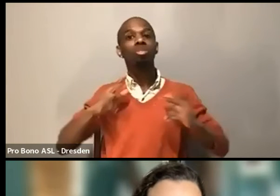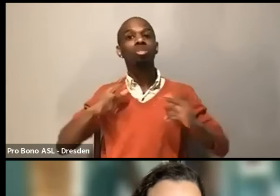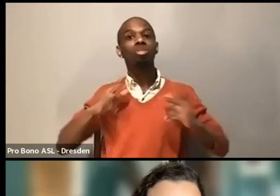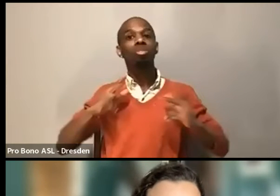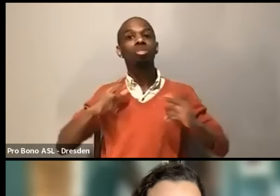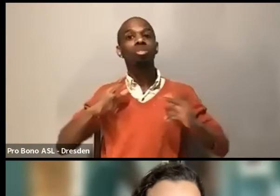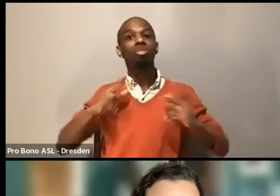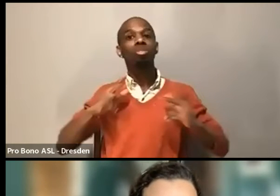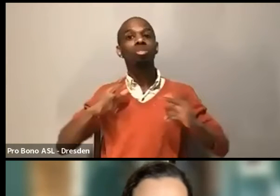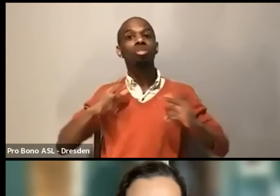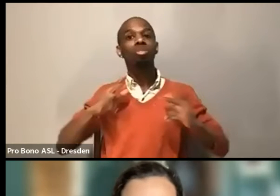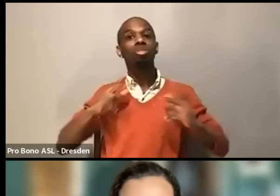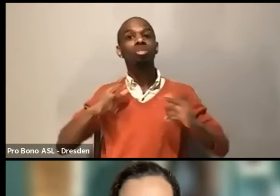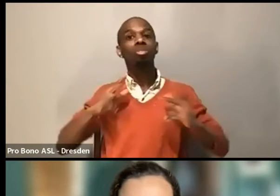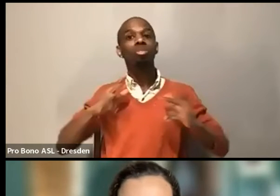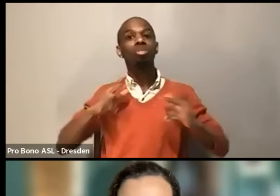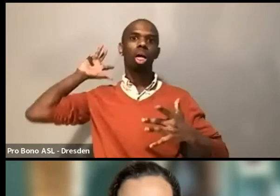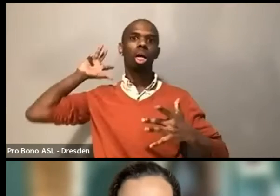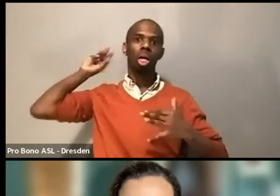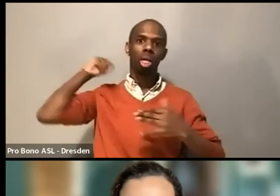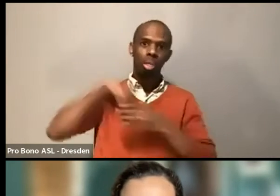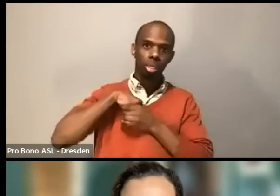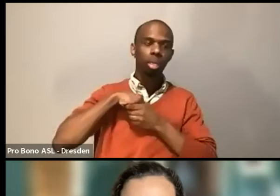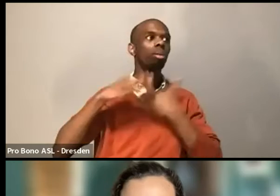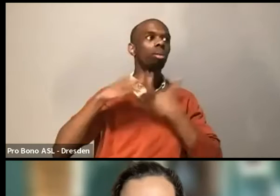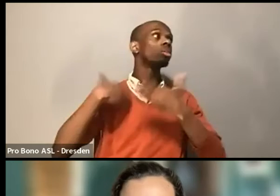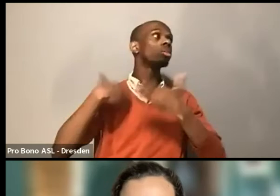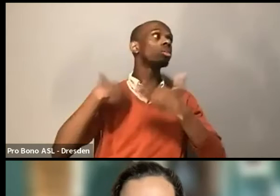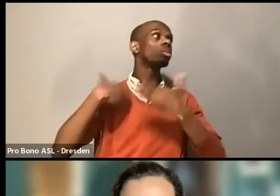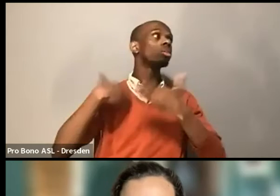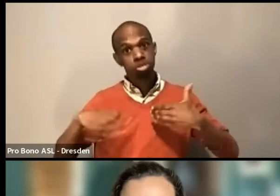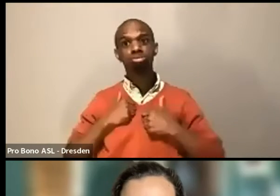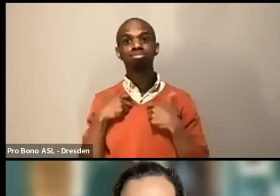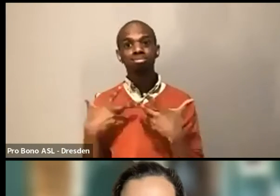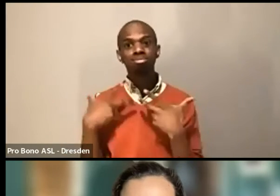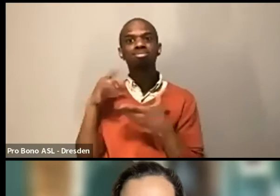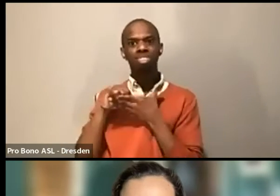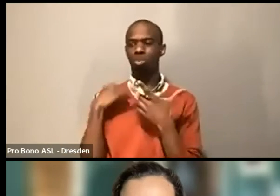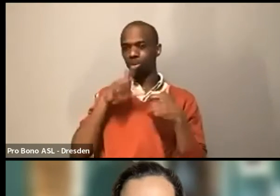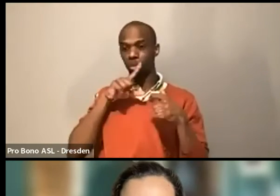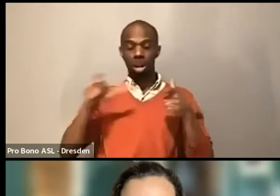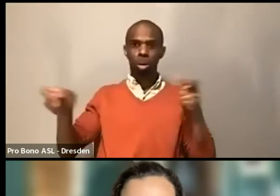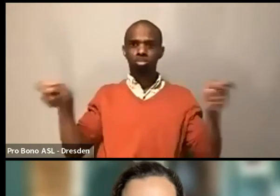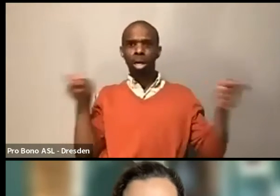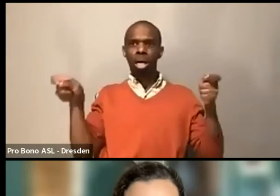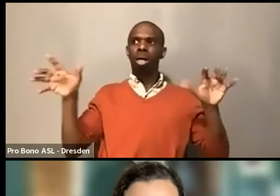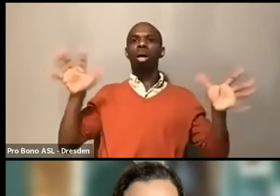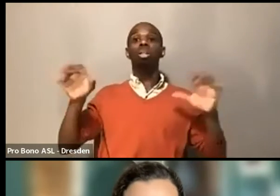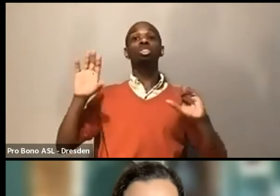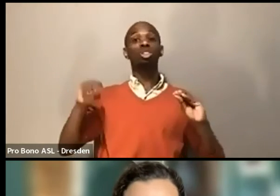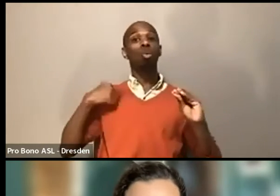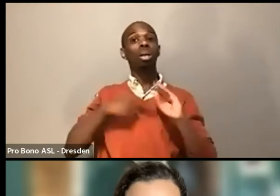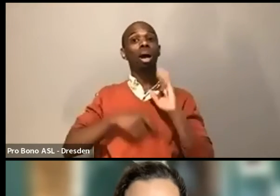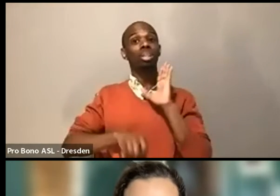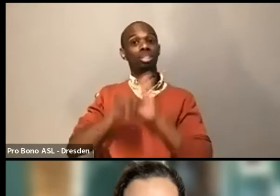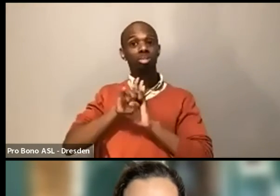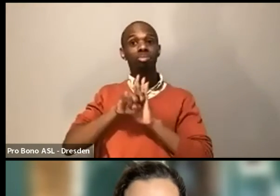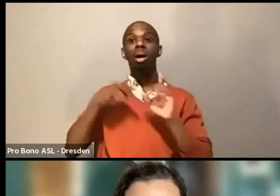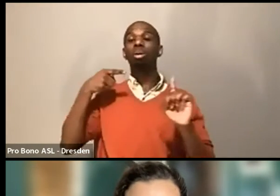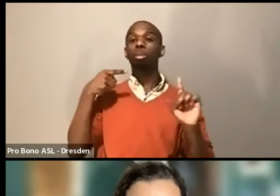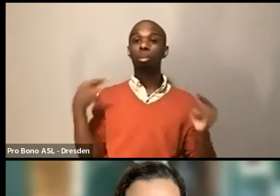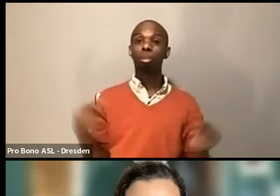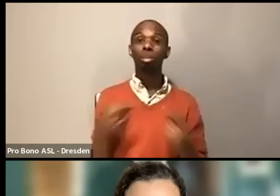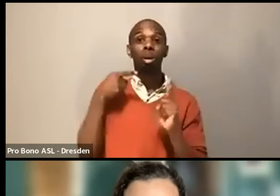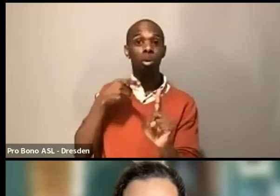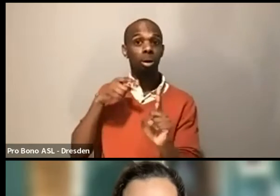expended or will be expended greatly, um, for over periods of time, identifying these pain points comes from having a conversation and